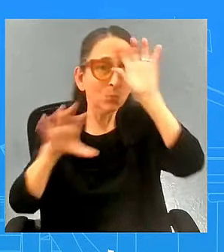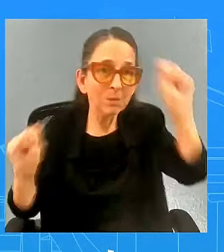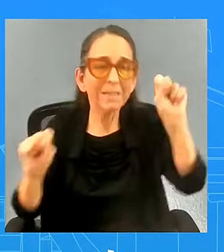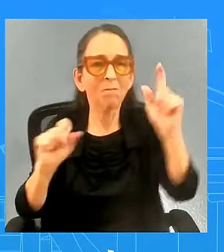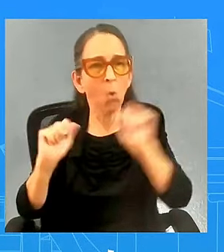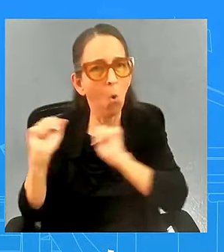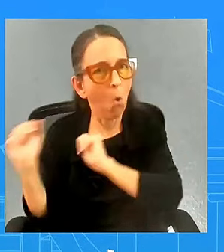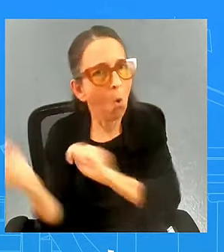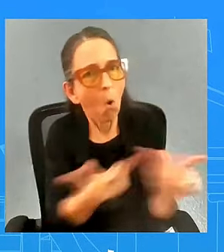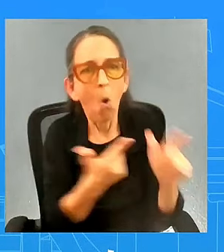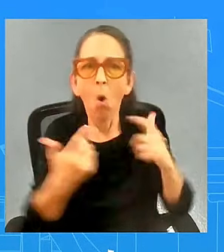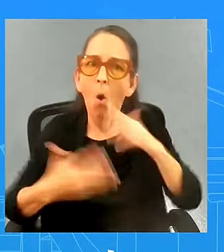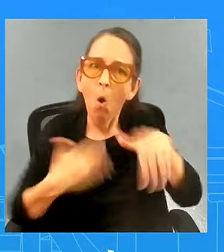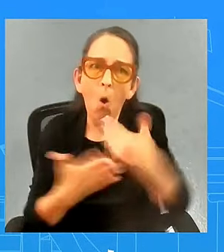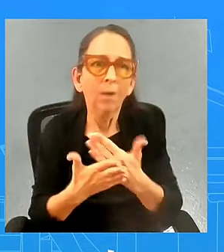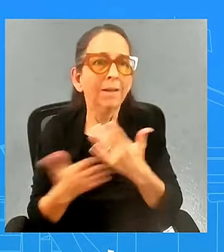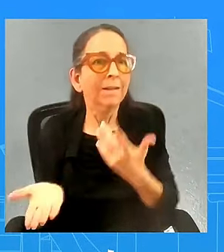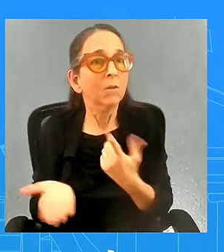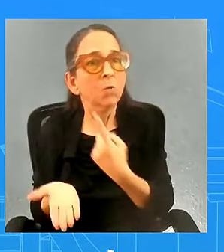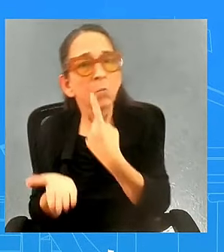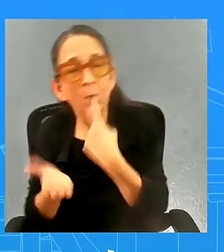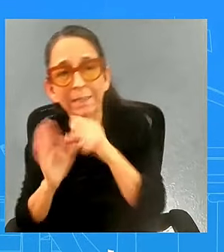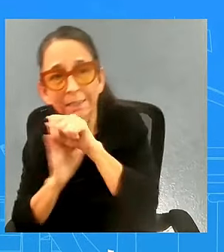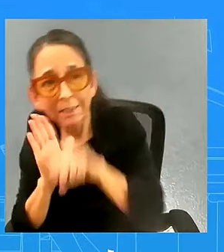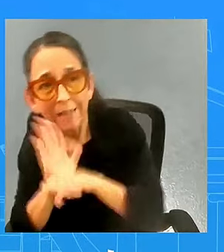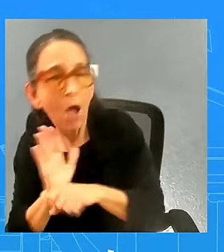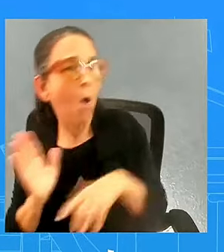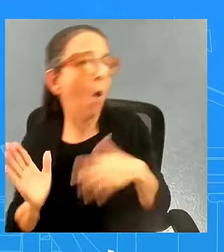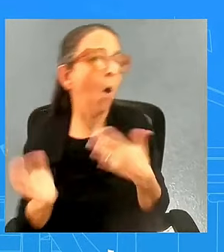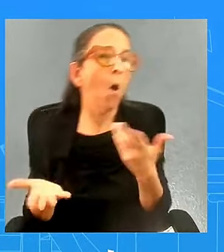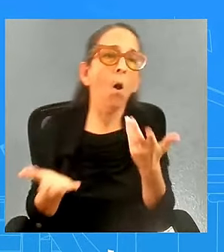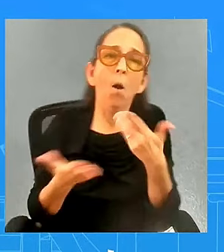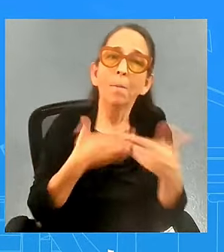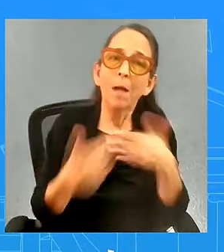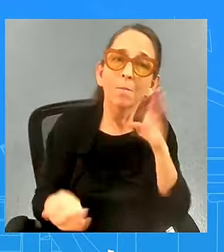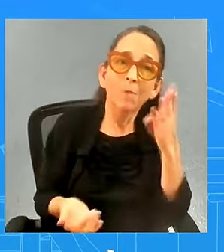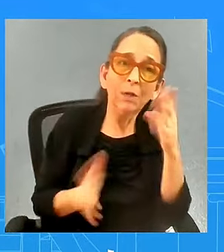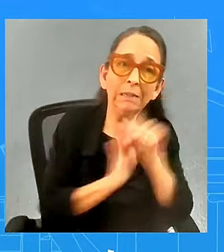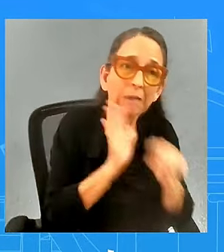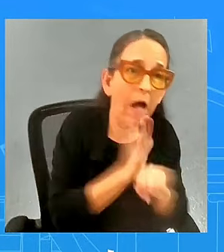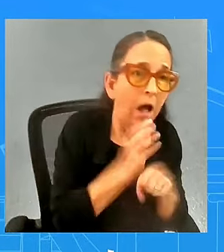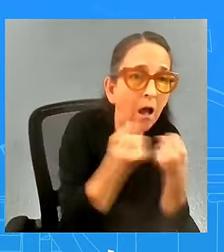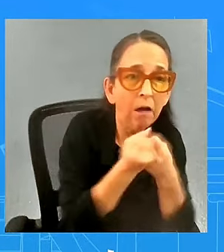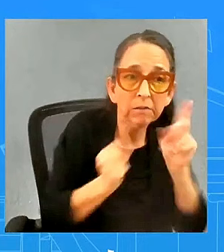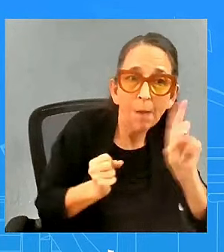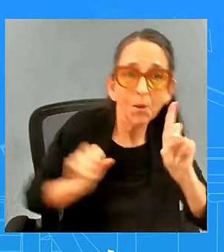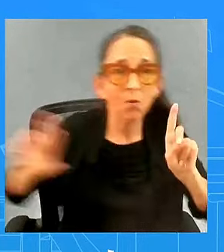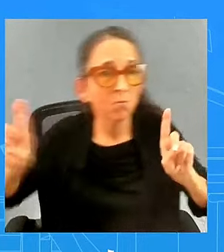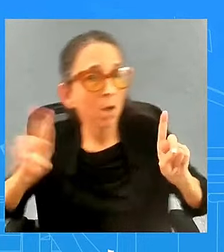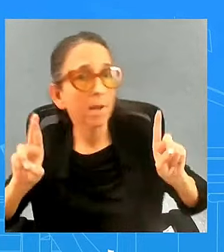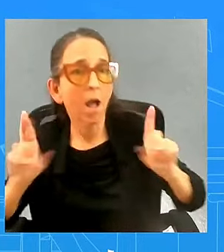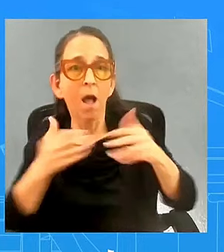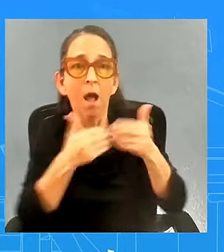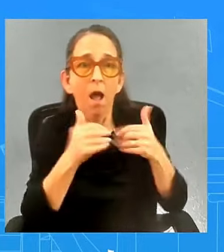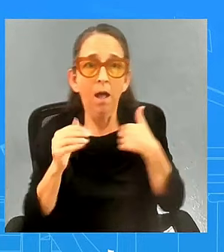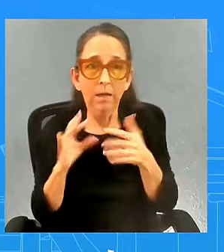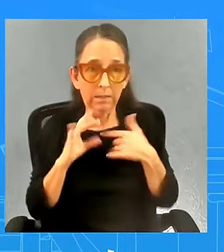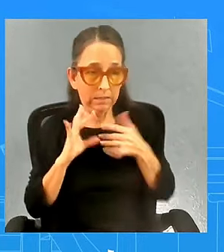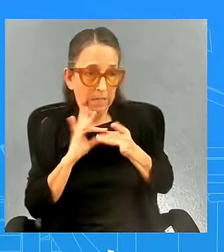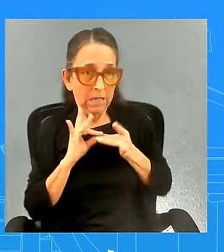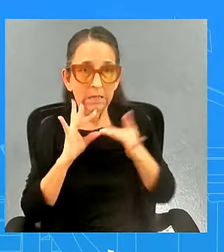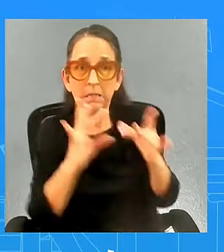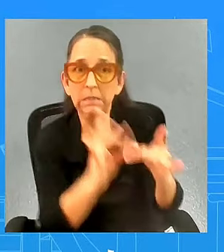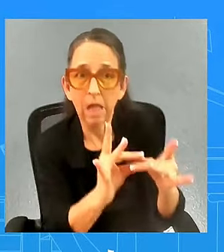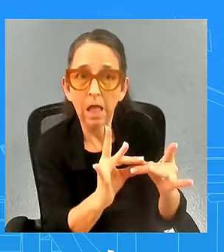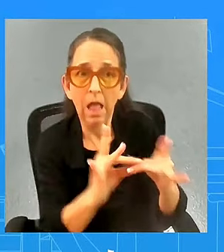live in a red state it doesn't matter if you live in a blue state he has said this himself i have said it on his behalf he believes that he's a president